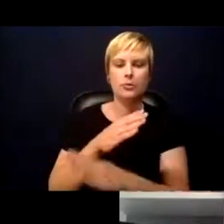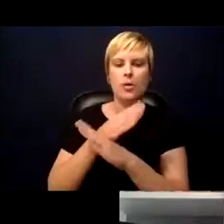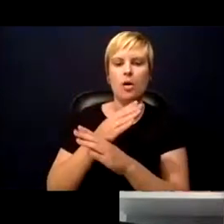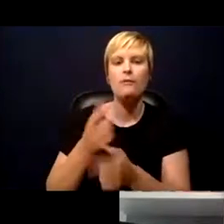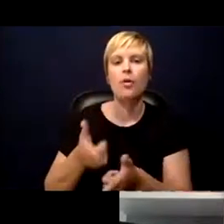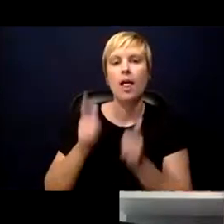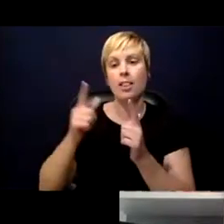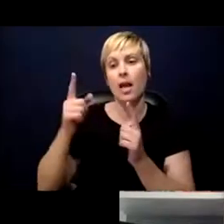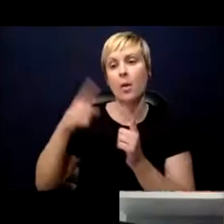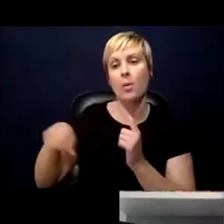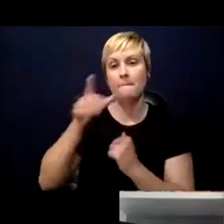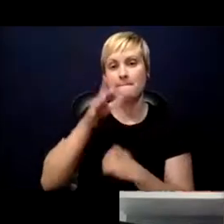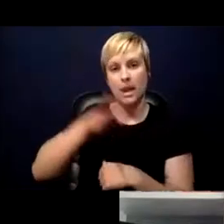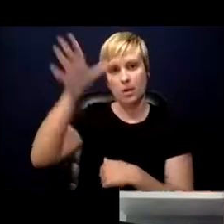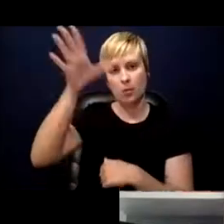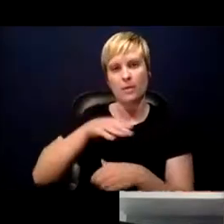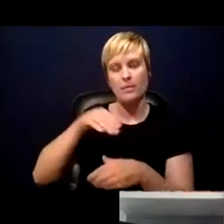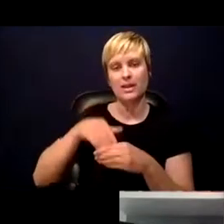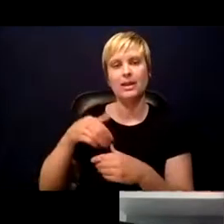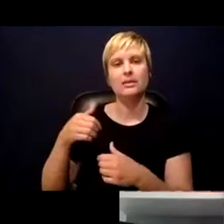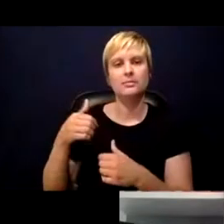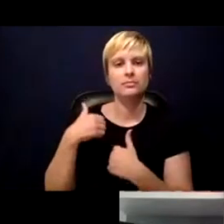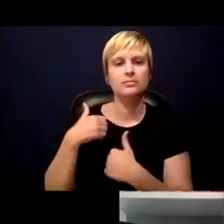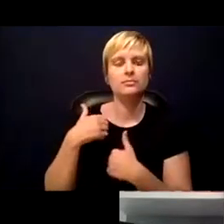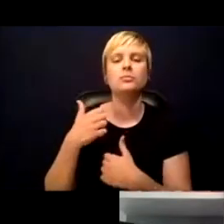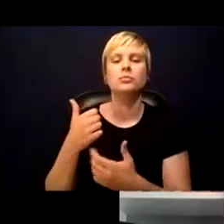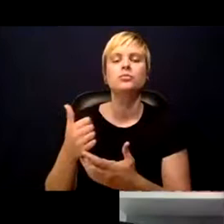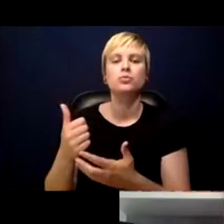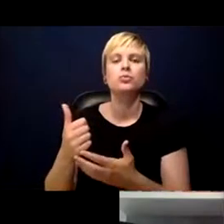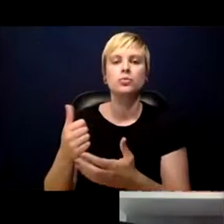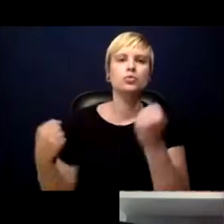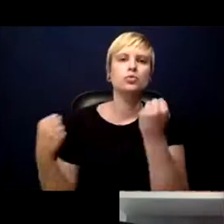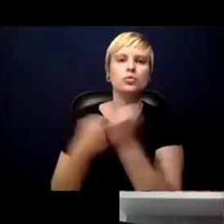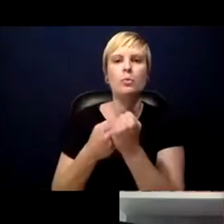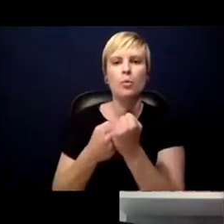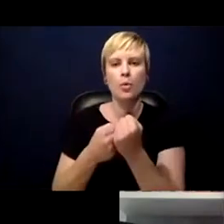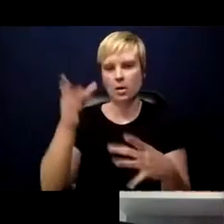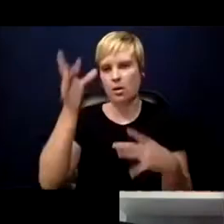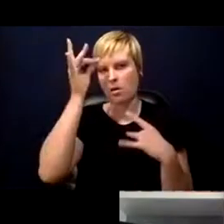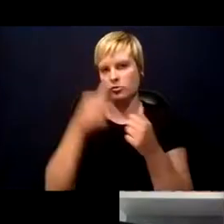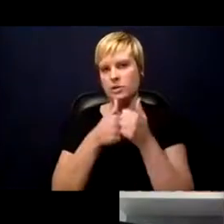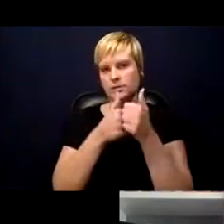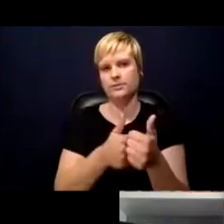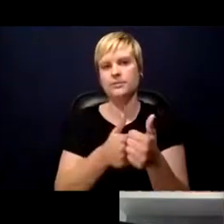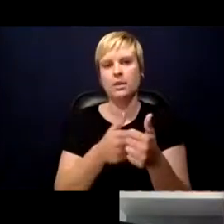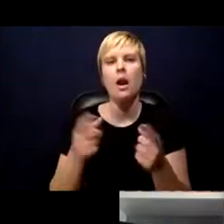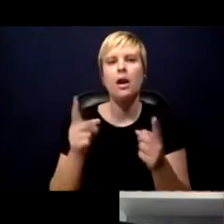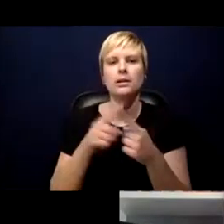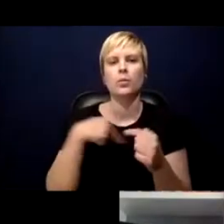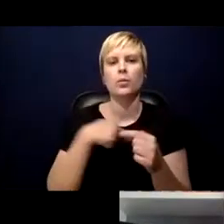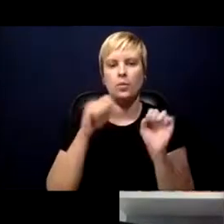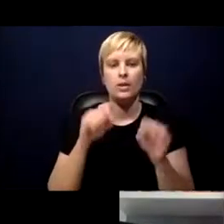efforts until we can hire and train our new workforce. So first, I'm going to pull up some slides.